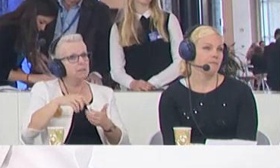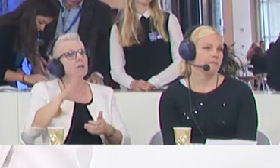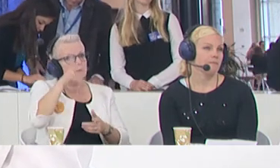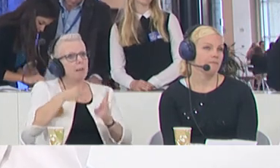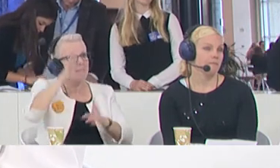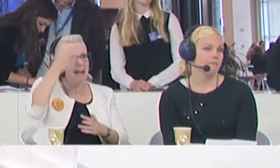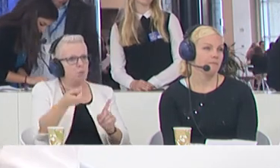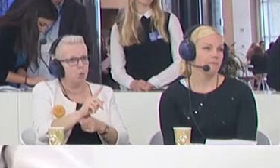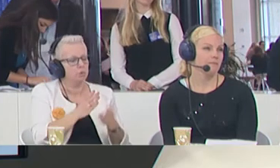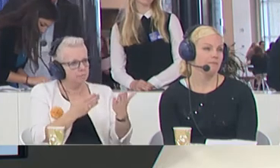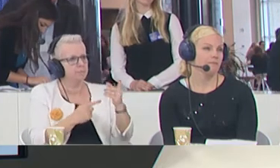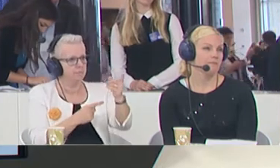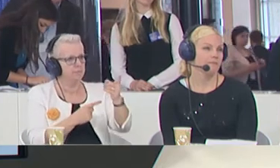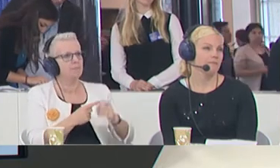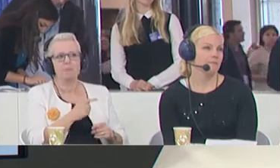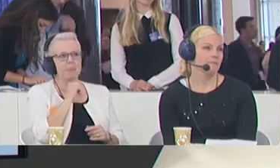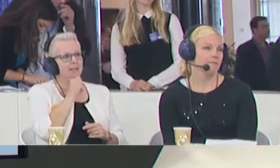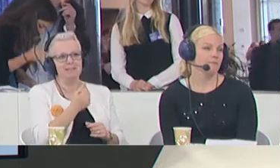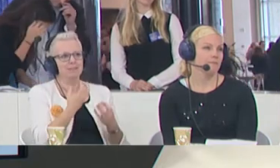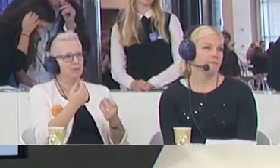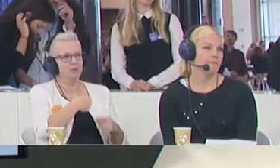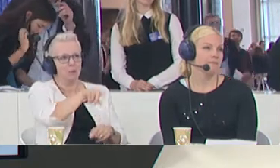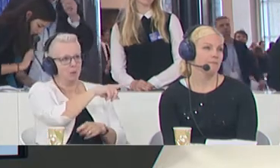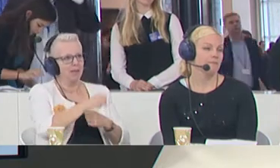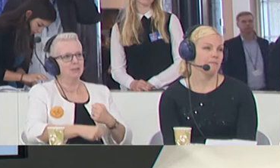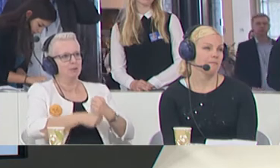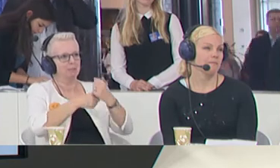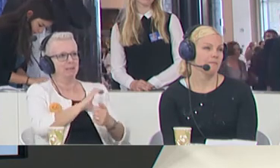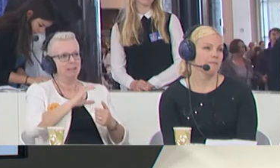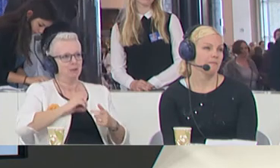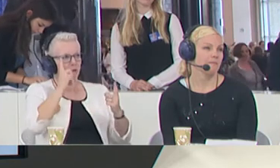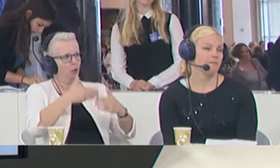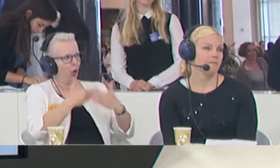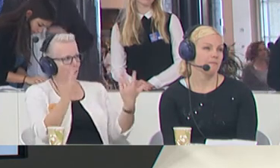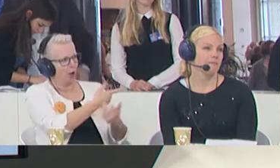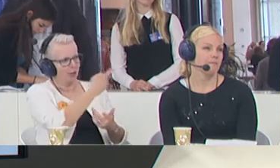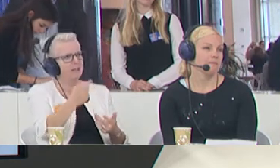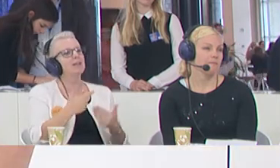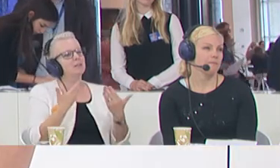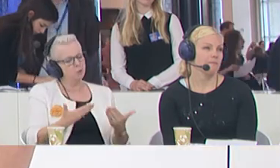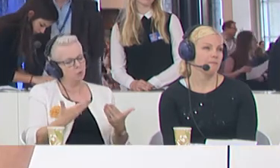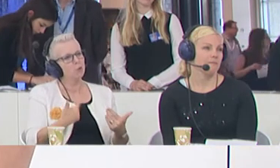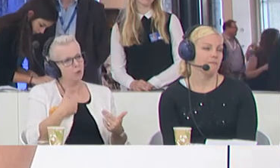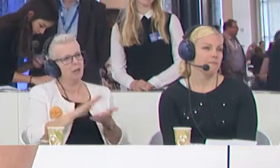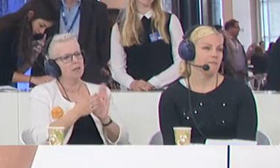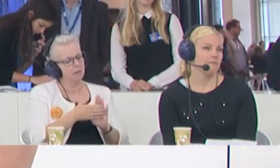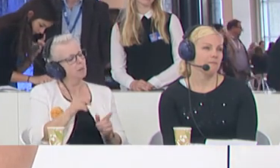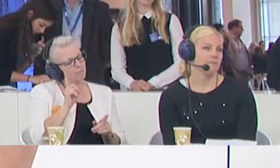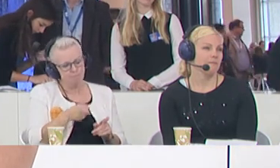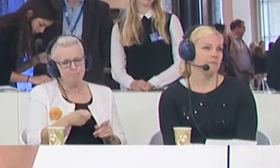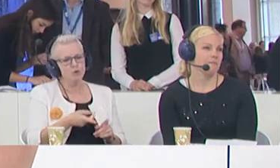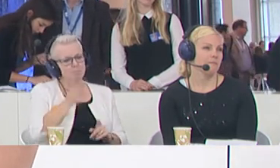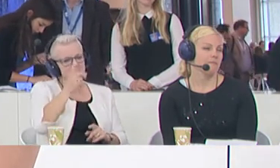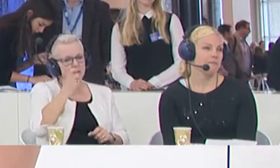of this. Okay, Tanja? It's not often that we are supporting the Commission so clearly, but this time I agree. They should really